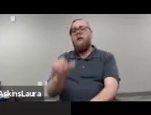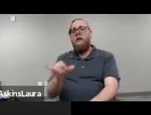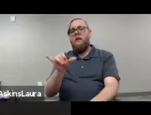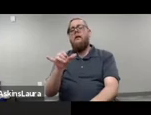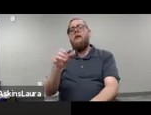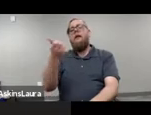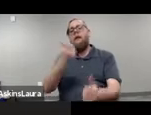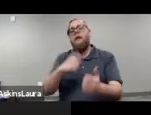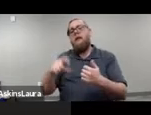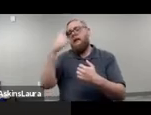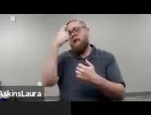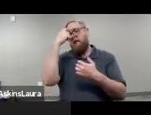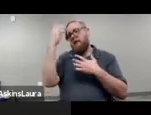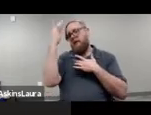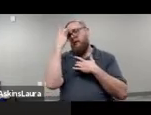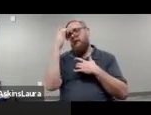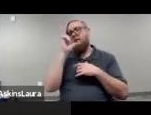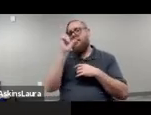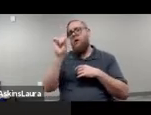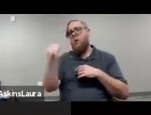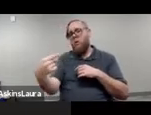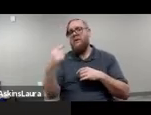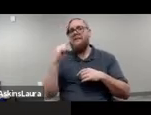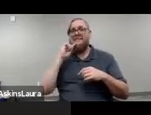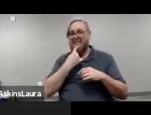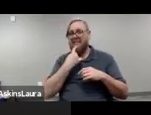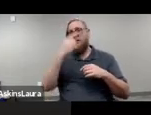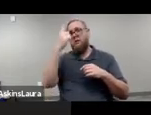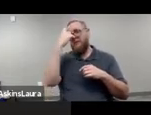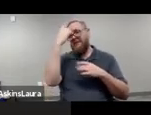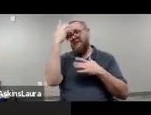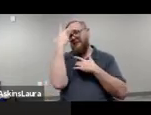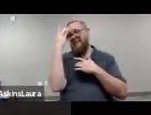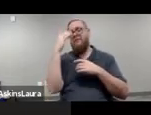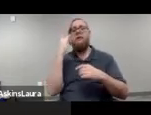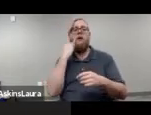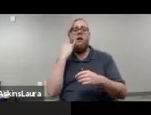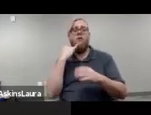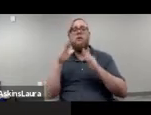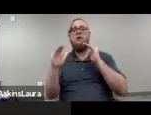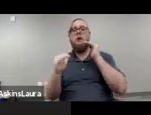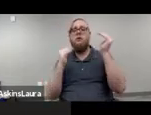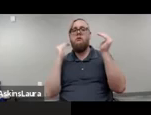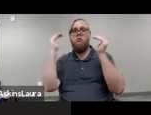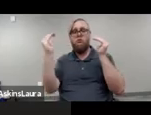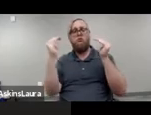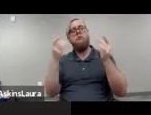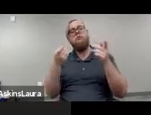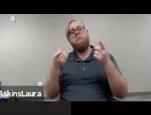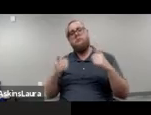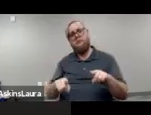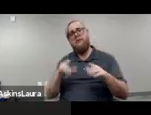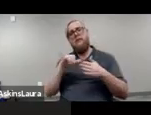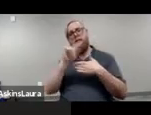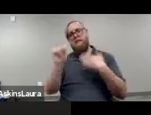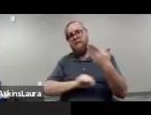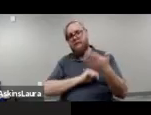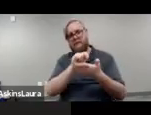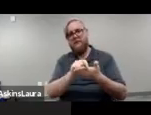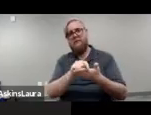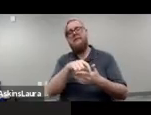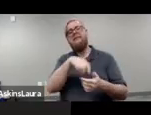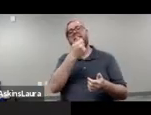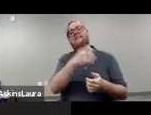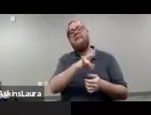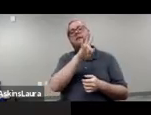of any mental illness, so not just severe mental illness, um, for California adults also rose during this period from 17